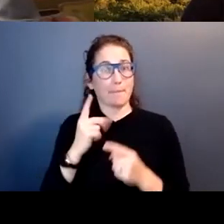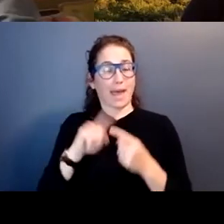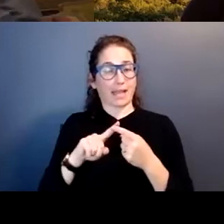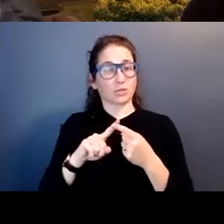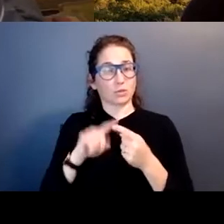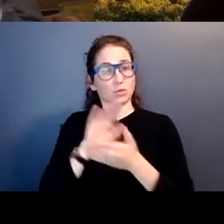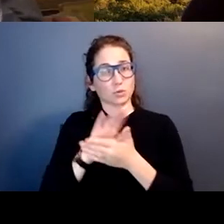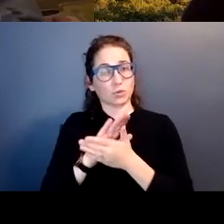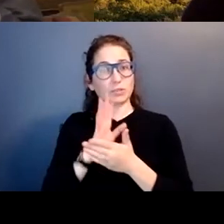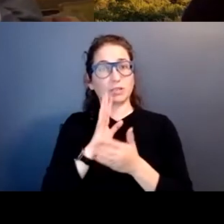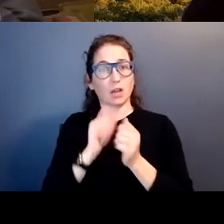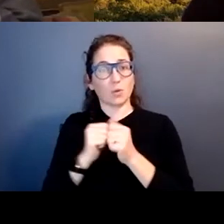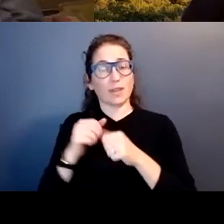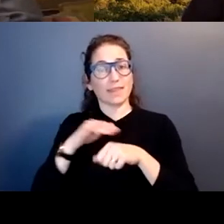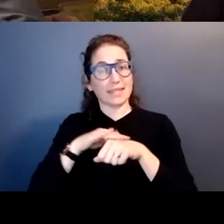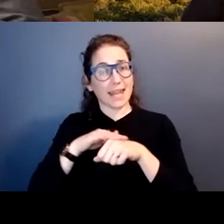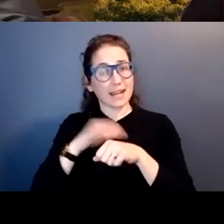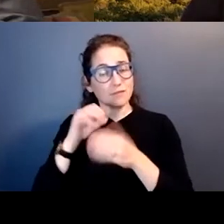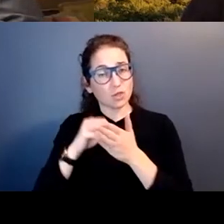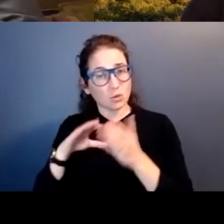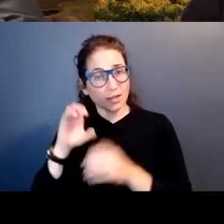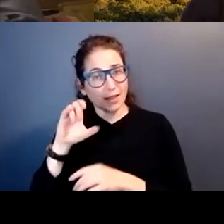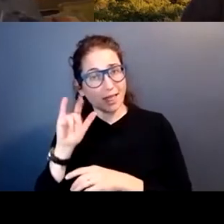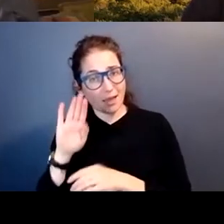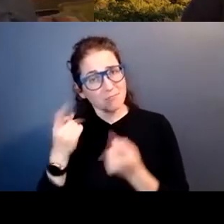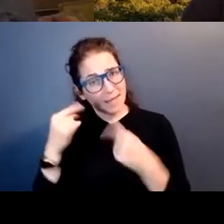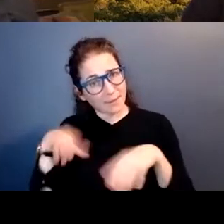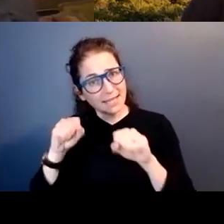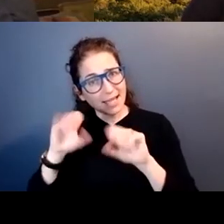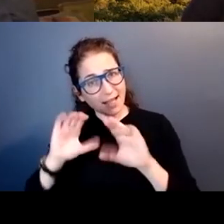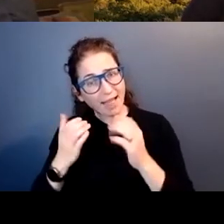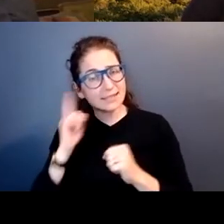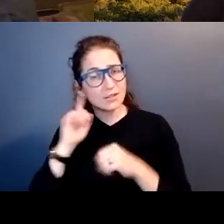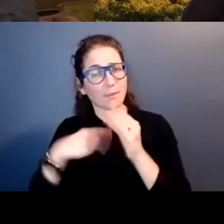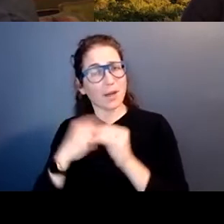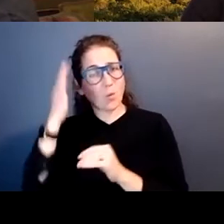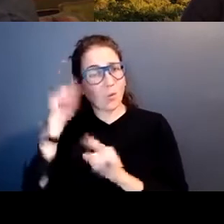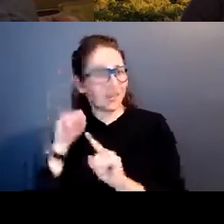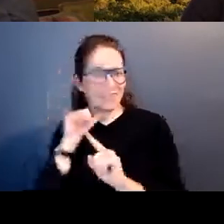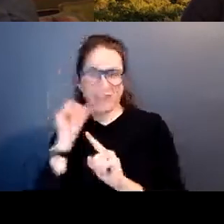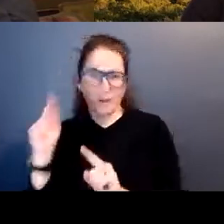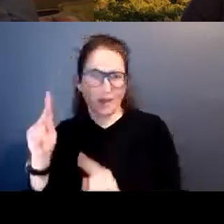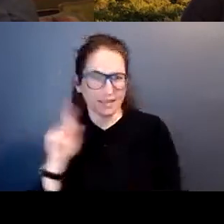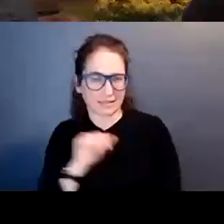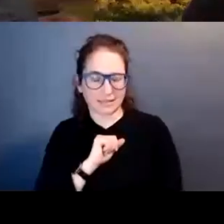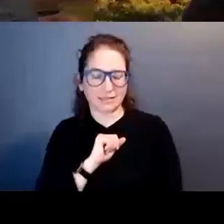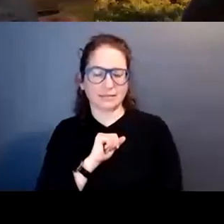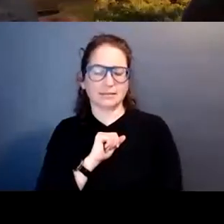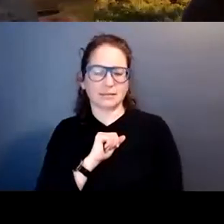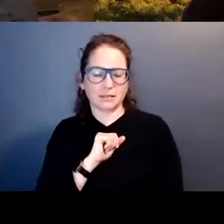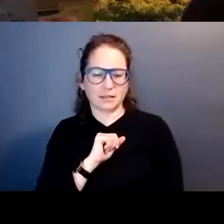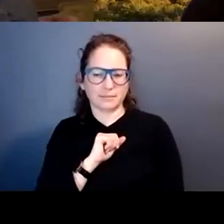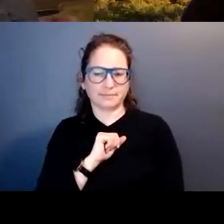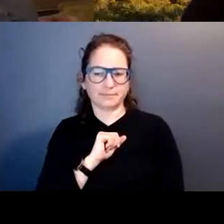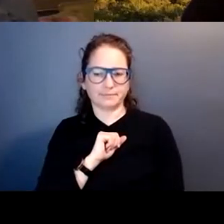come and talk to our native student club, to come and take a class and to, to hear about why this is not okay. And, um,